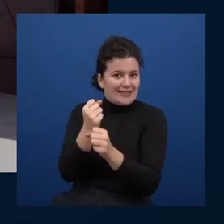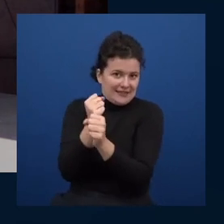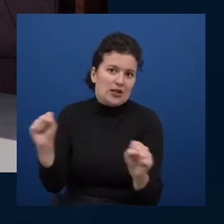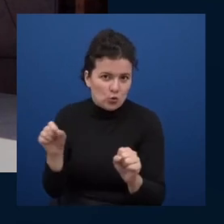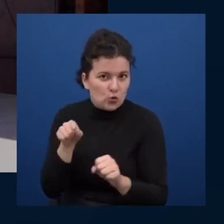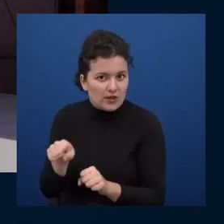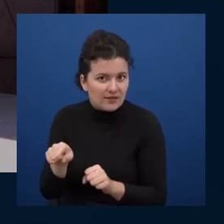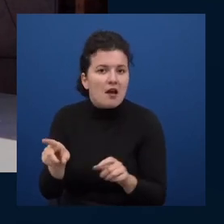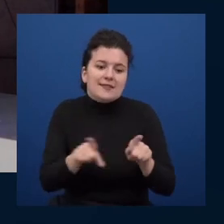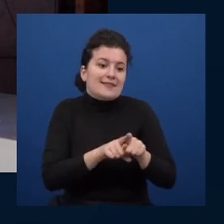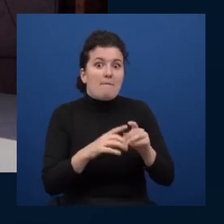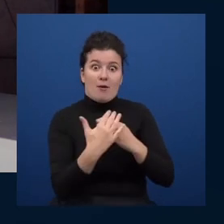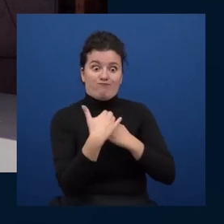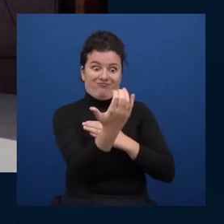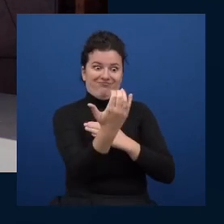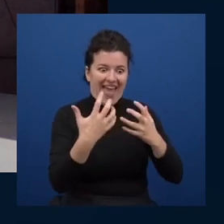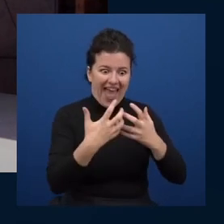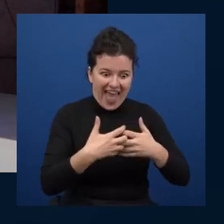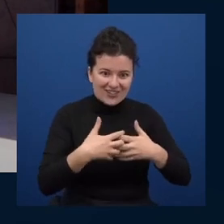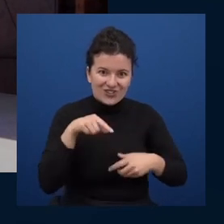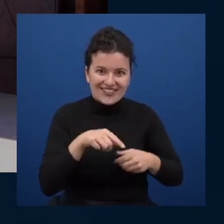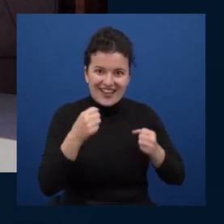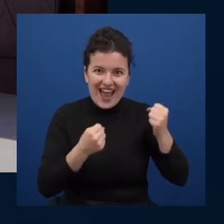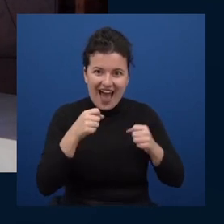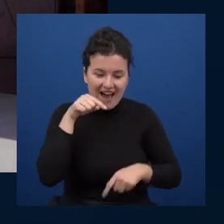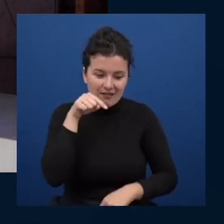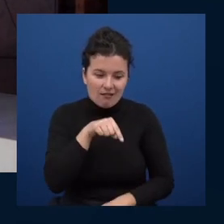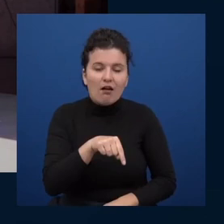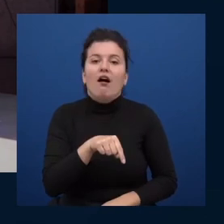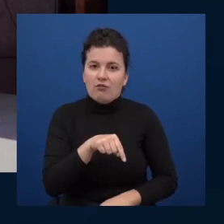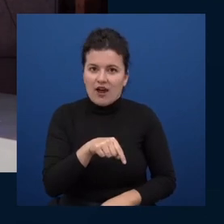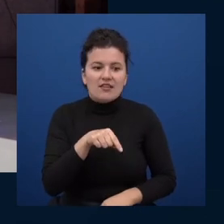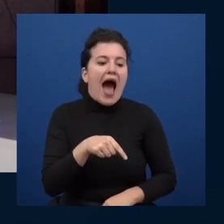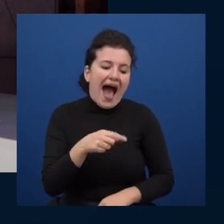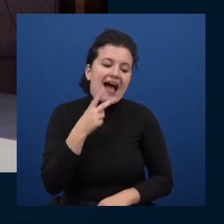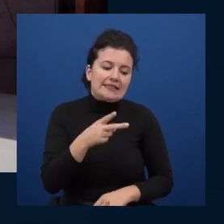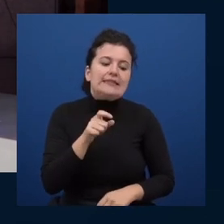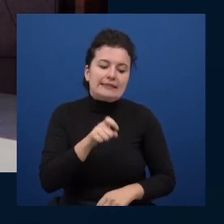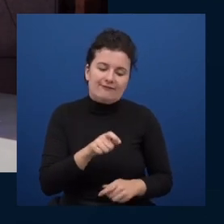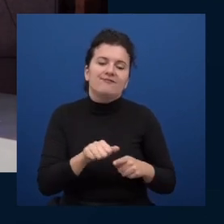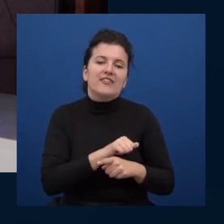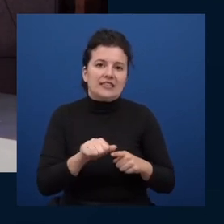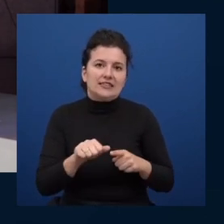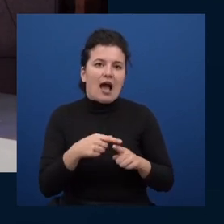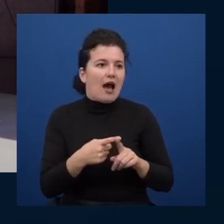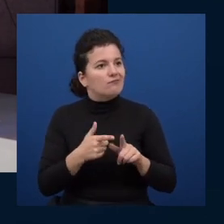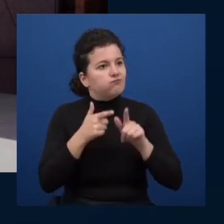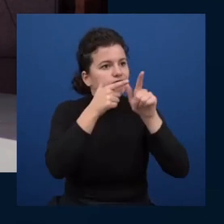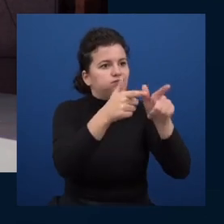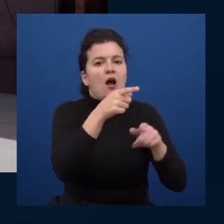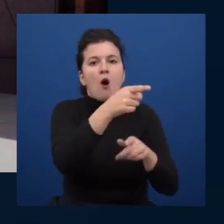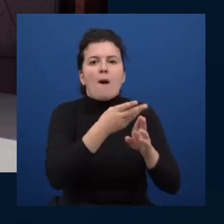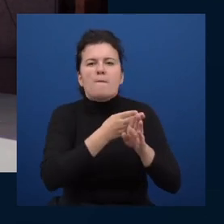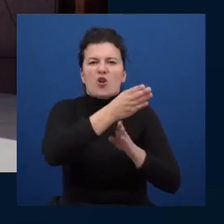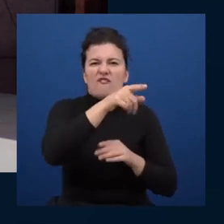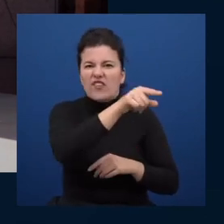so when my car needs to be repaired i find a professional i find a mechanic if i didn't even know that my car